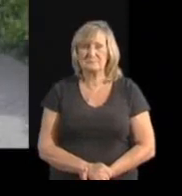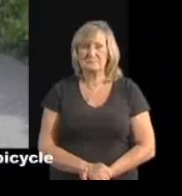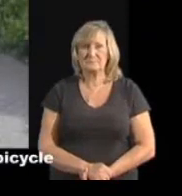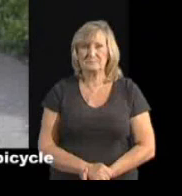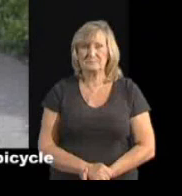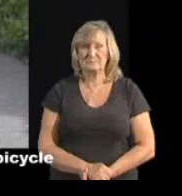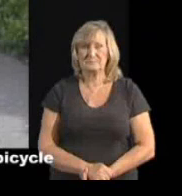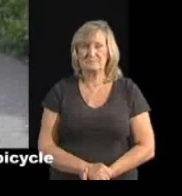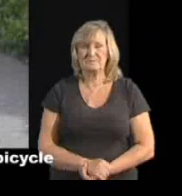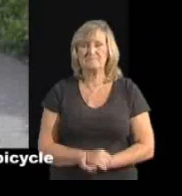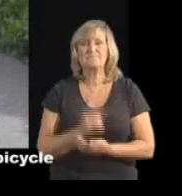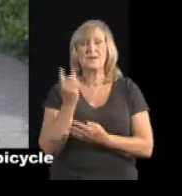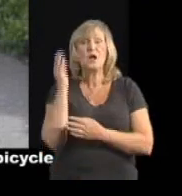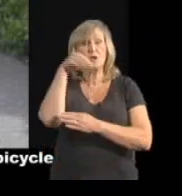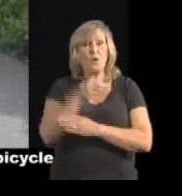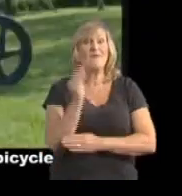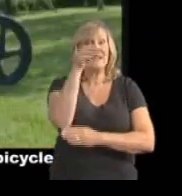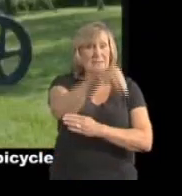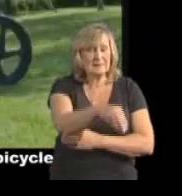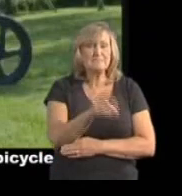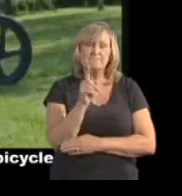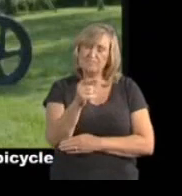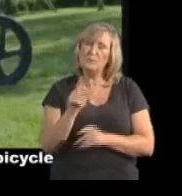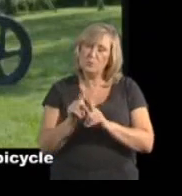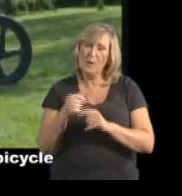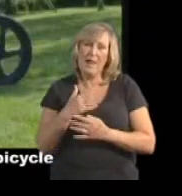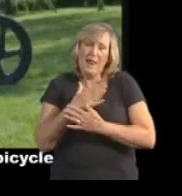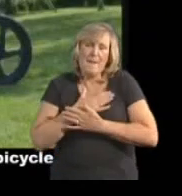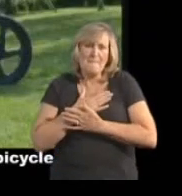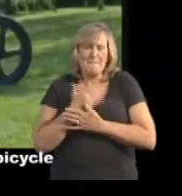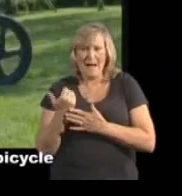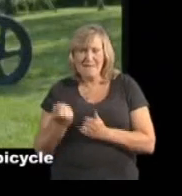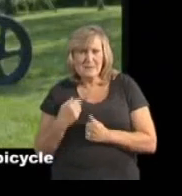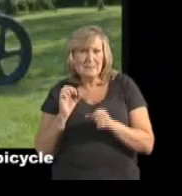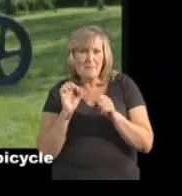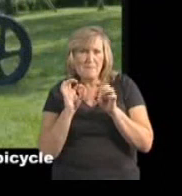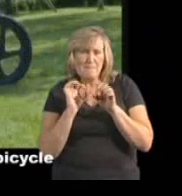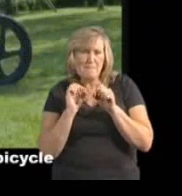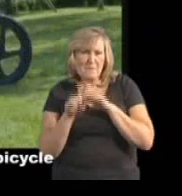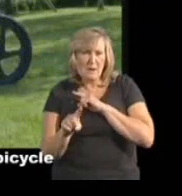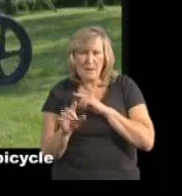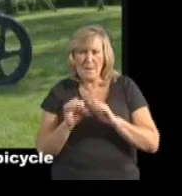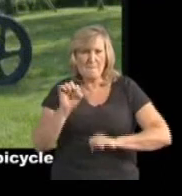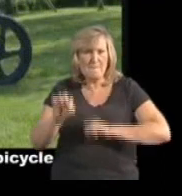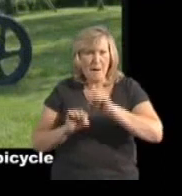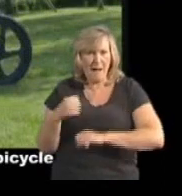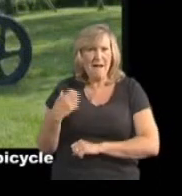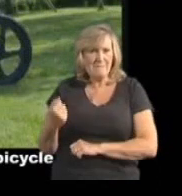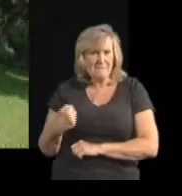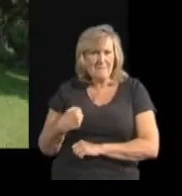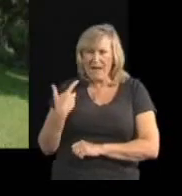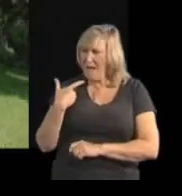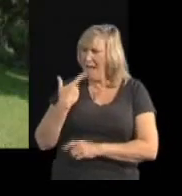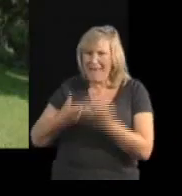I brought photography. also love my basketball. It's watching everywhere.